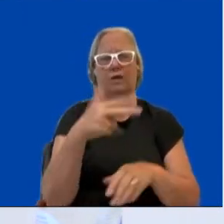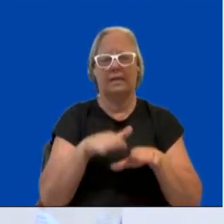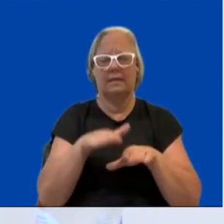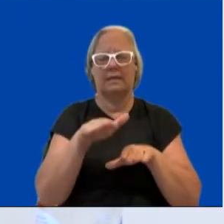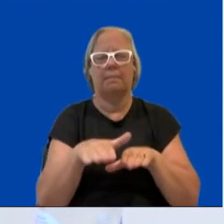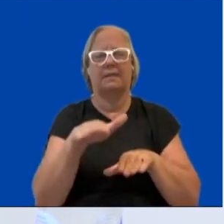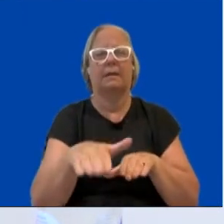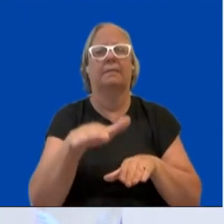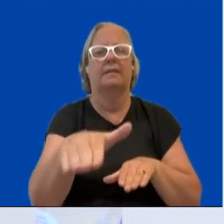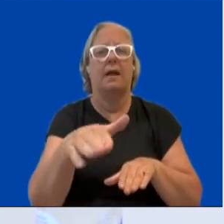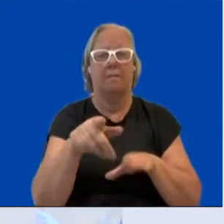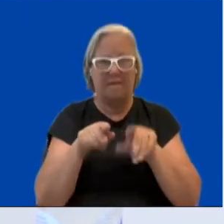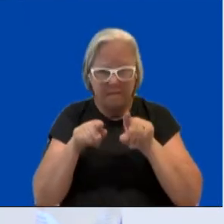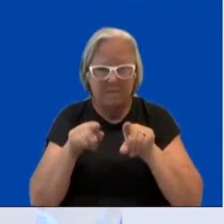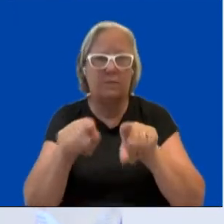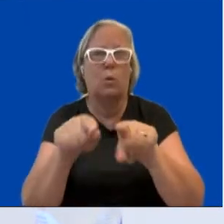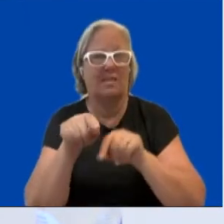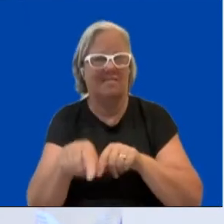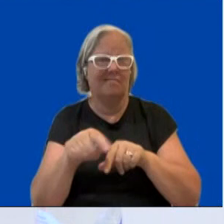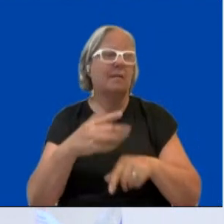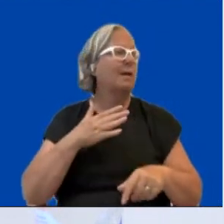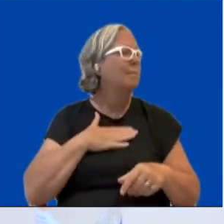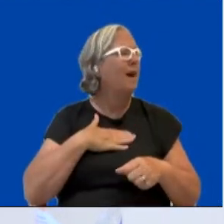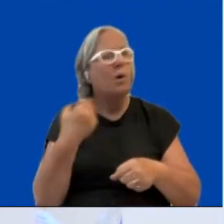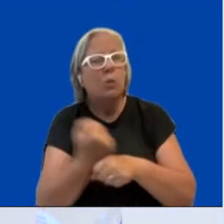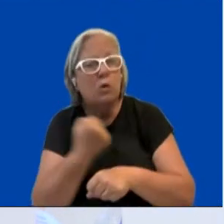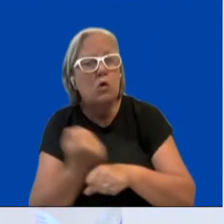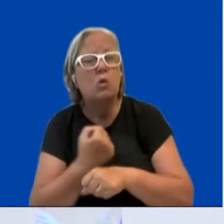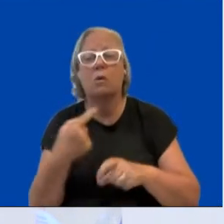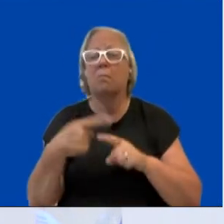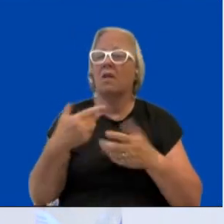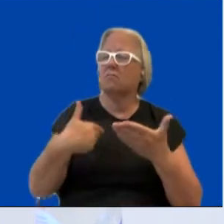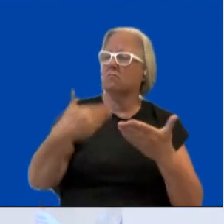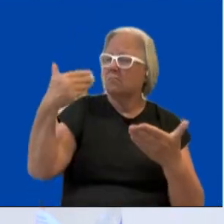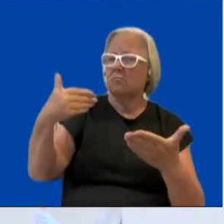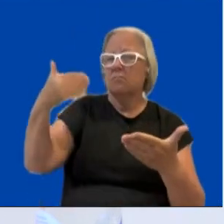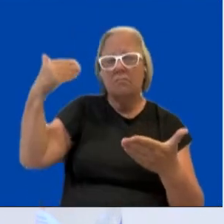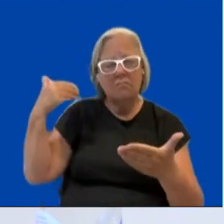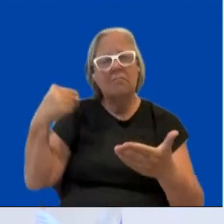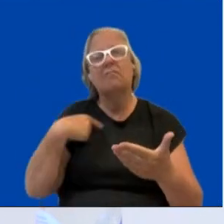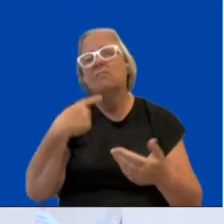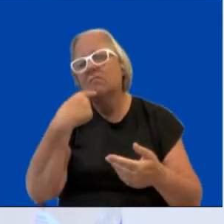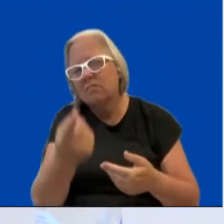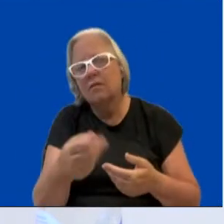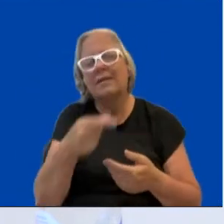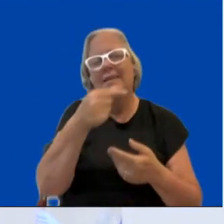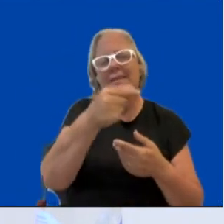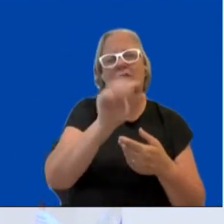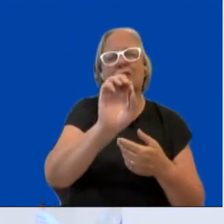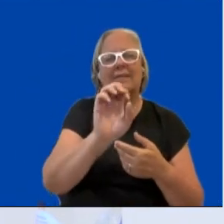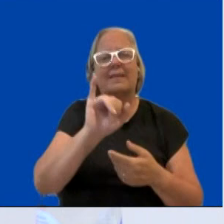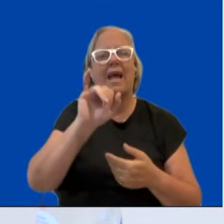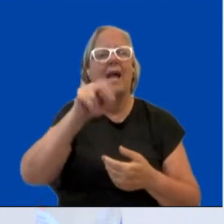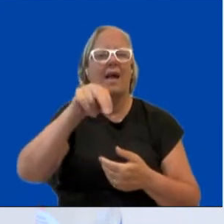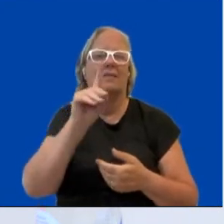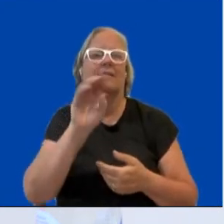also in the past years, when I spoke about the results of the Gender Equality Index, I realized that often I said,